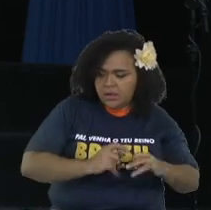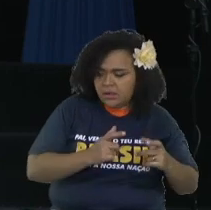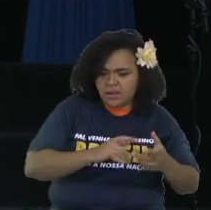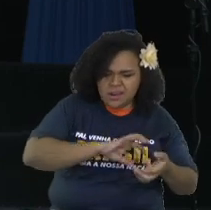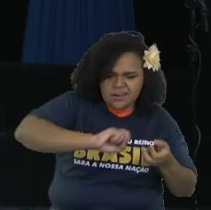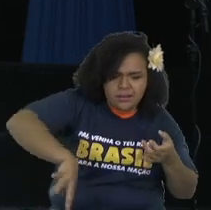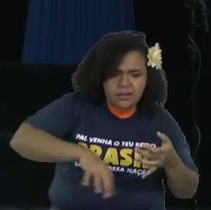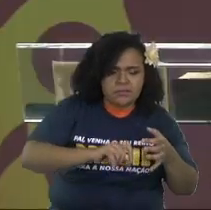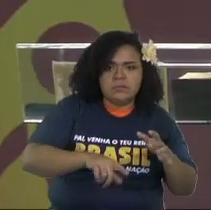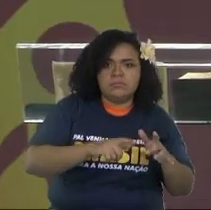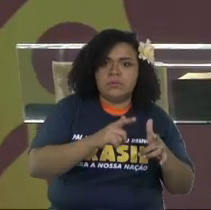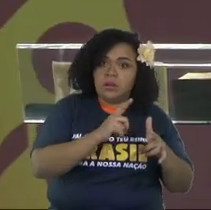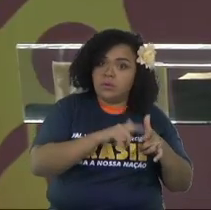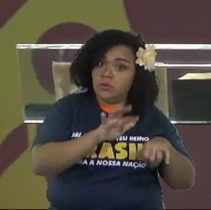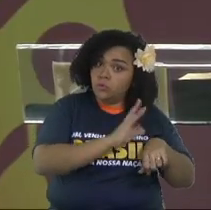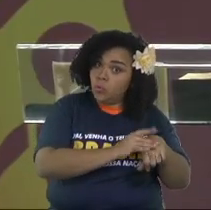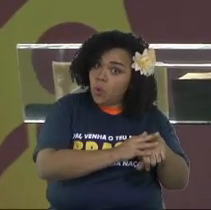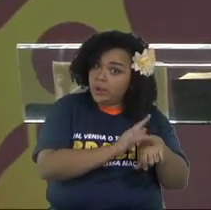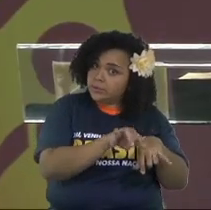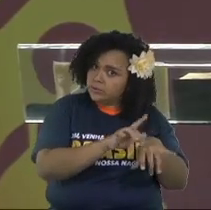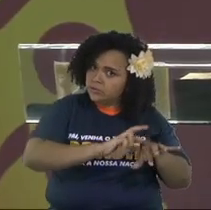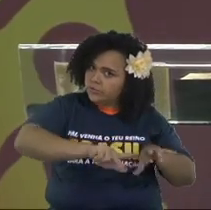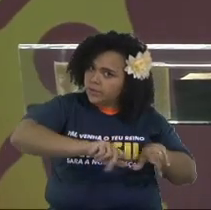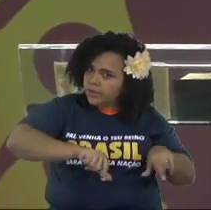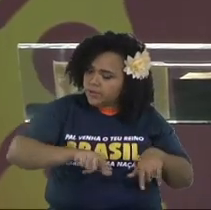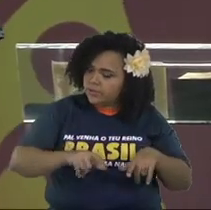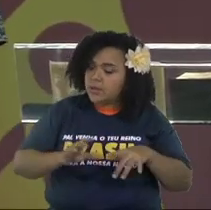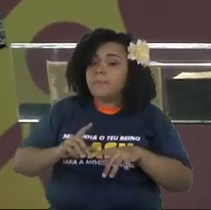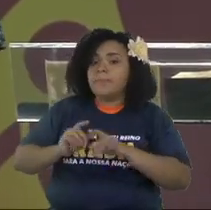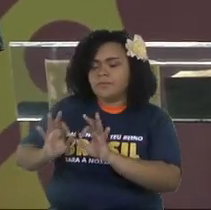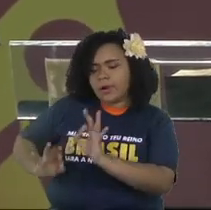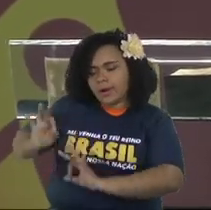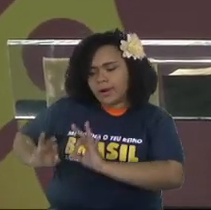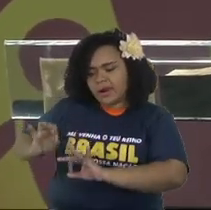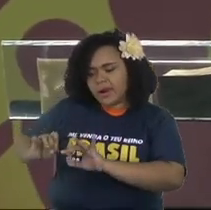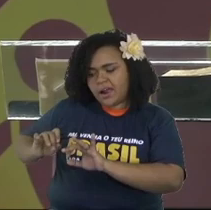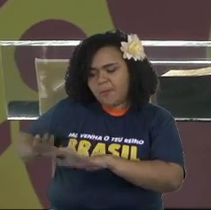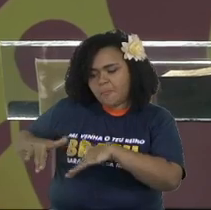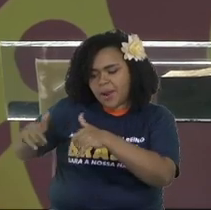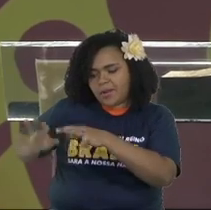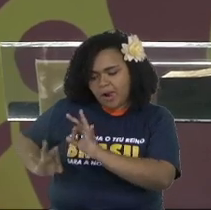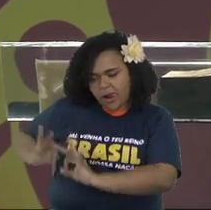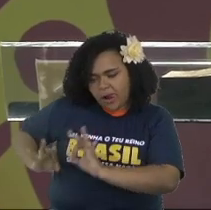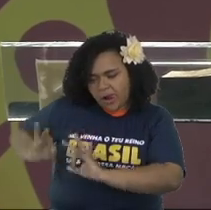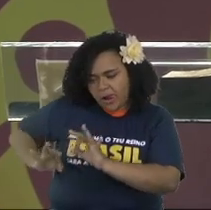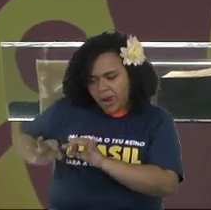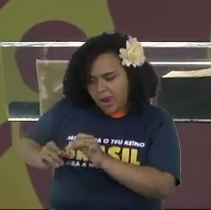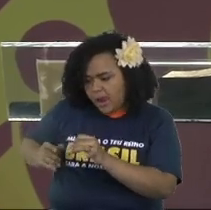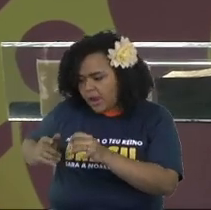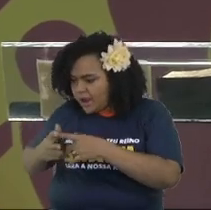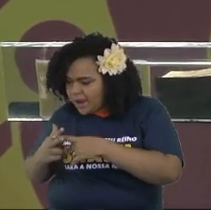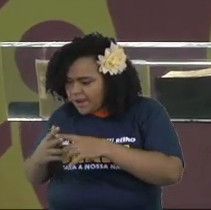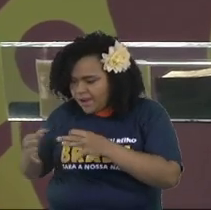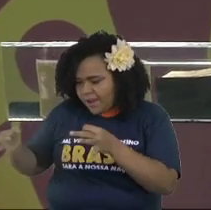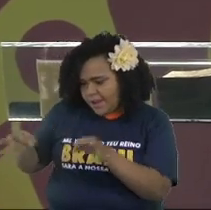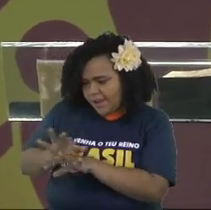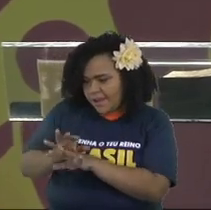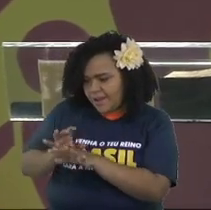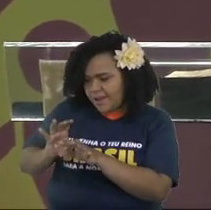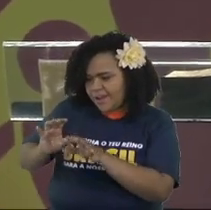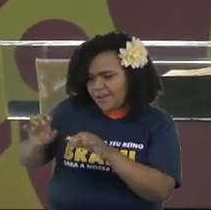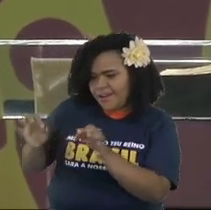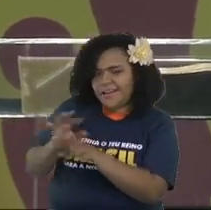this is a sickness. have to see a psychologist, a shrink. This is a problem, but it's doing things